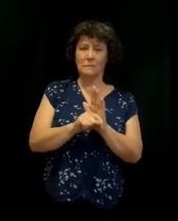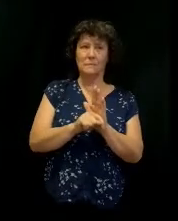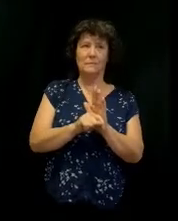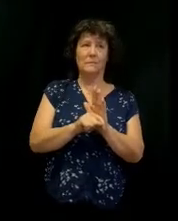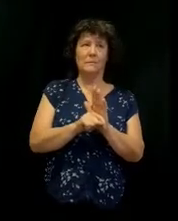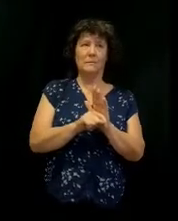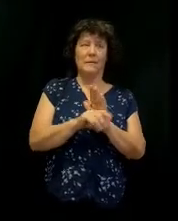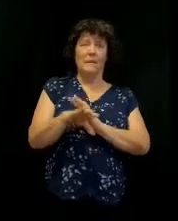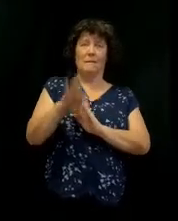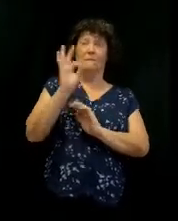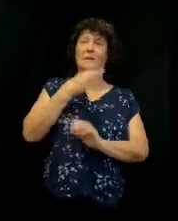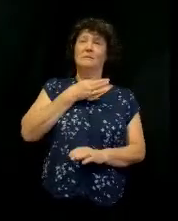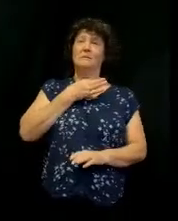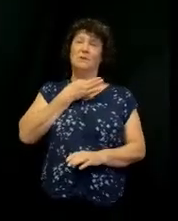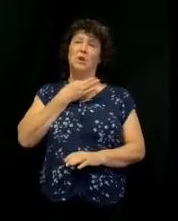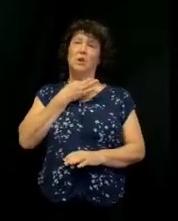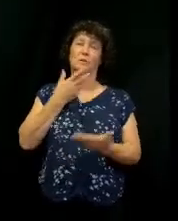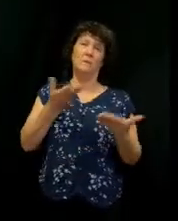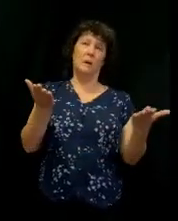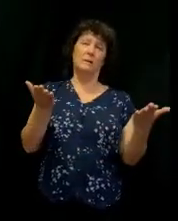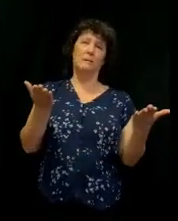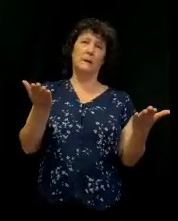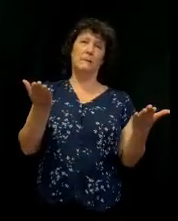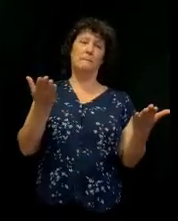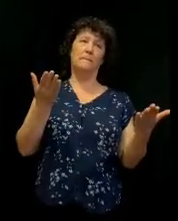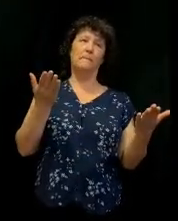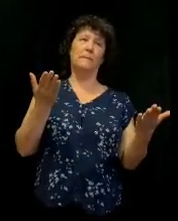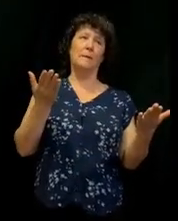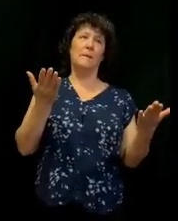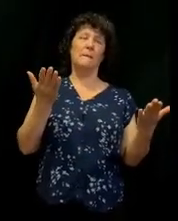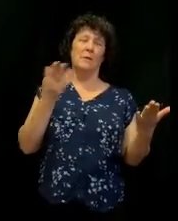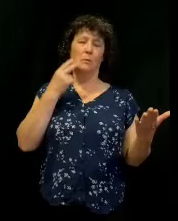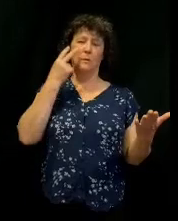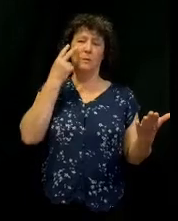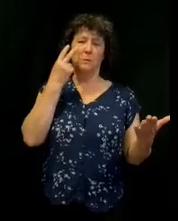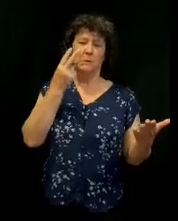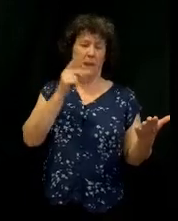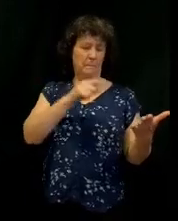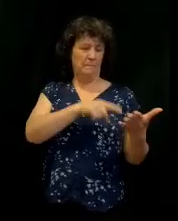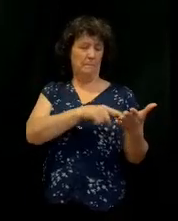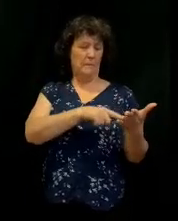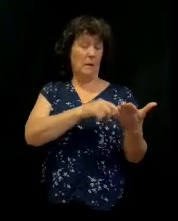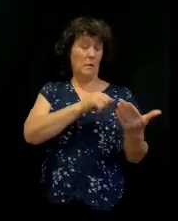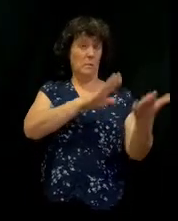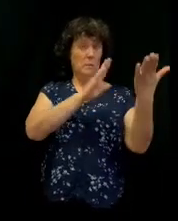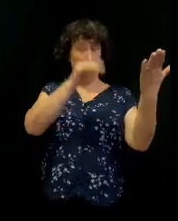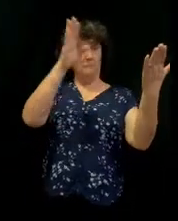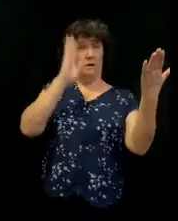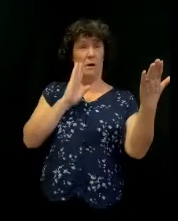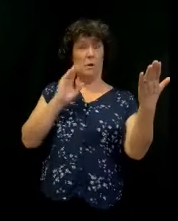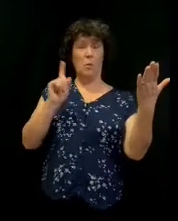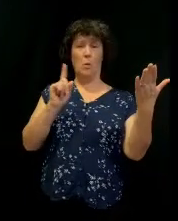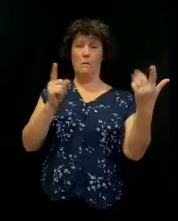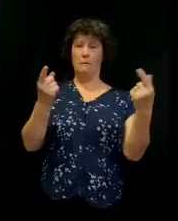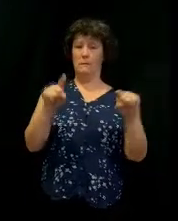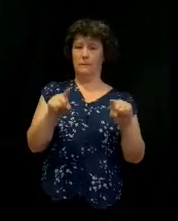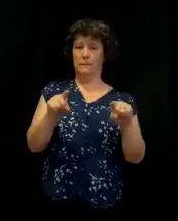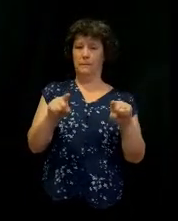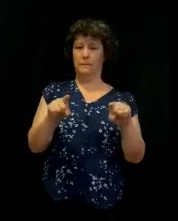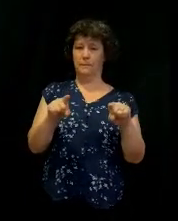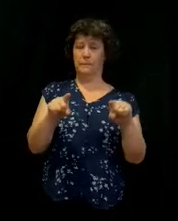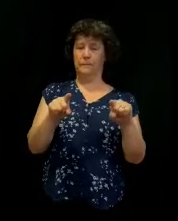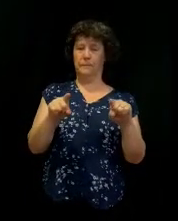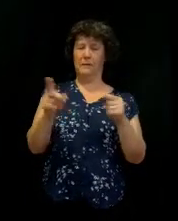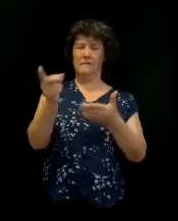But we find some interesting things in this. I want you to see where the presence of God manifested. This